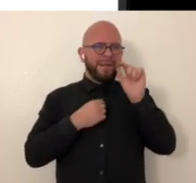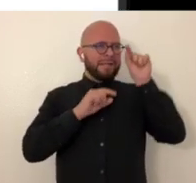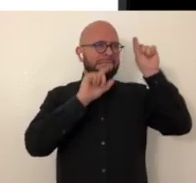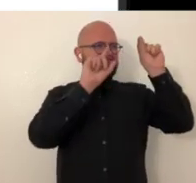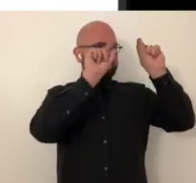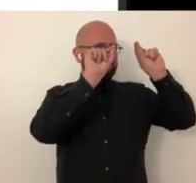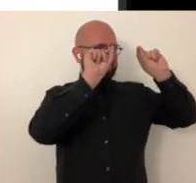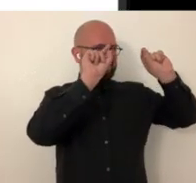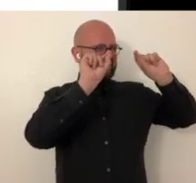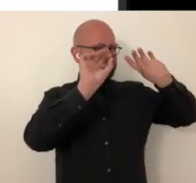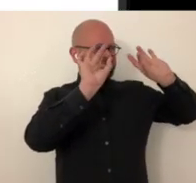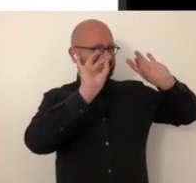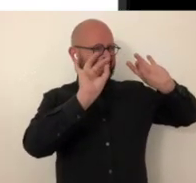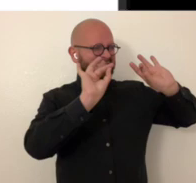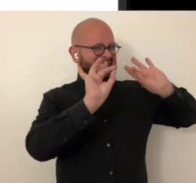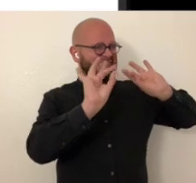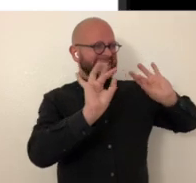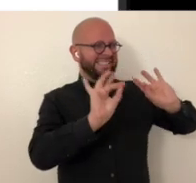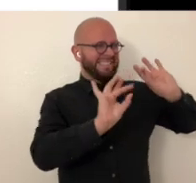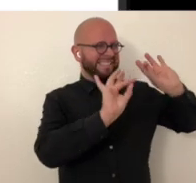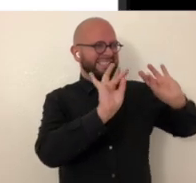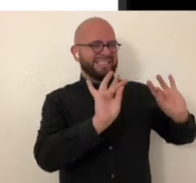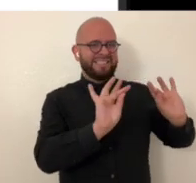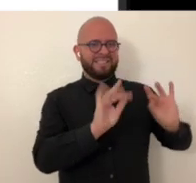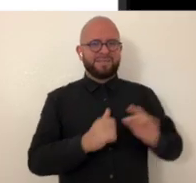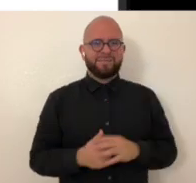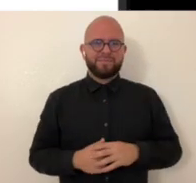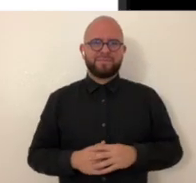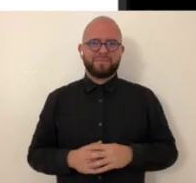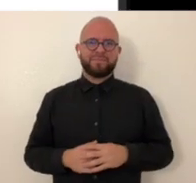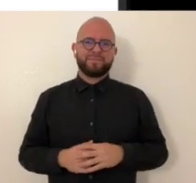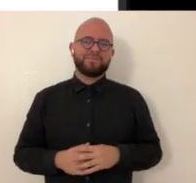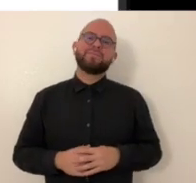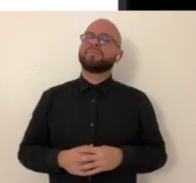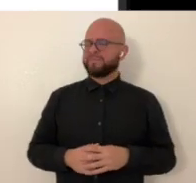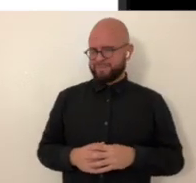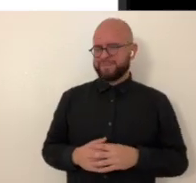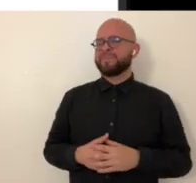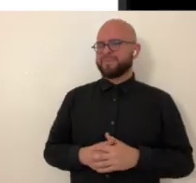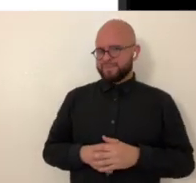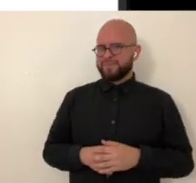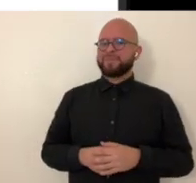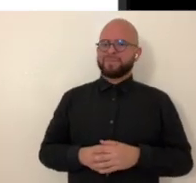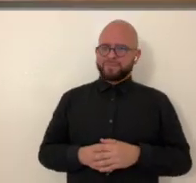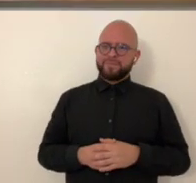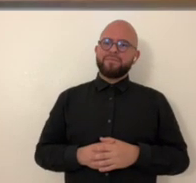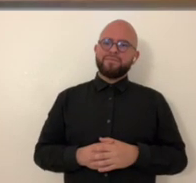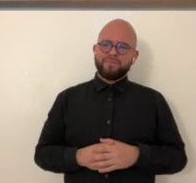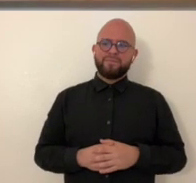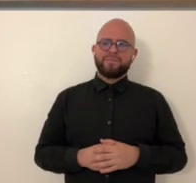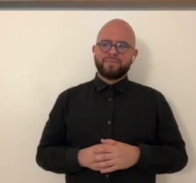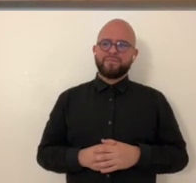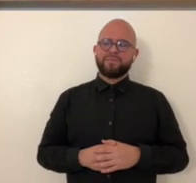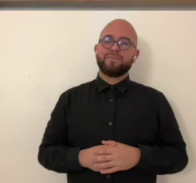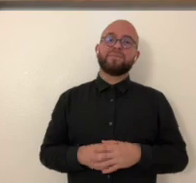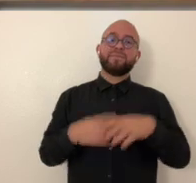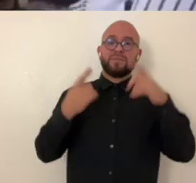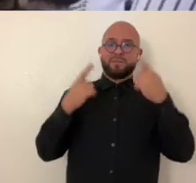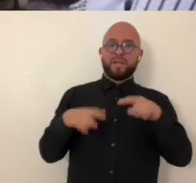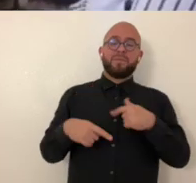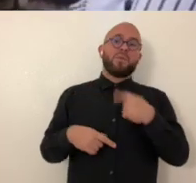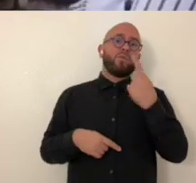here has little bits attached onto it all over what kind of